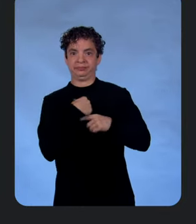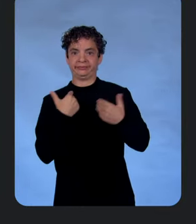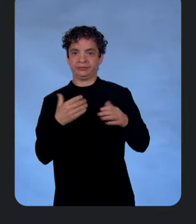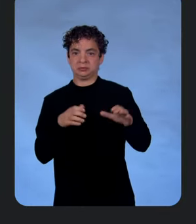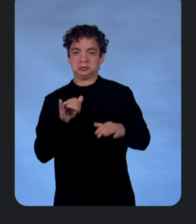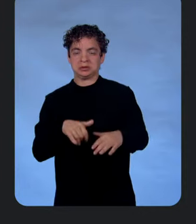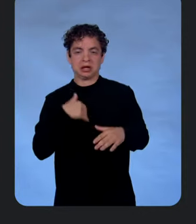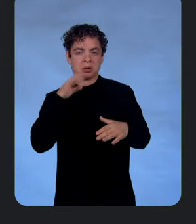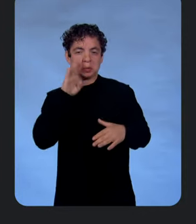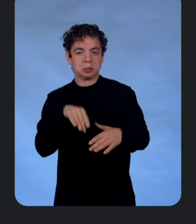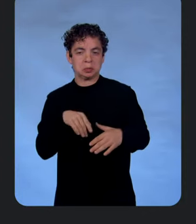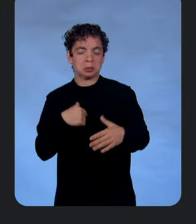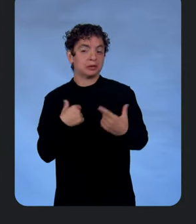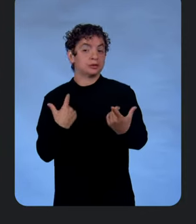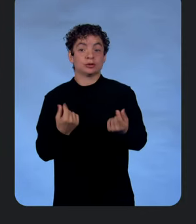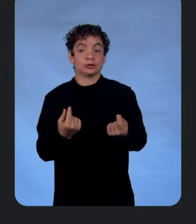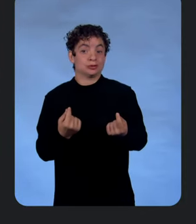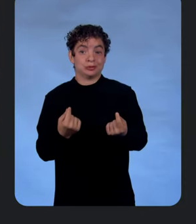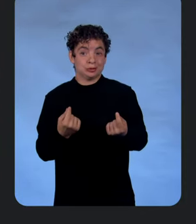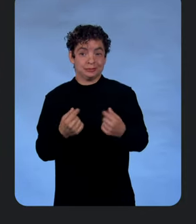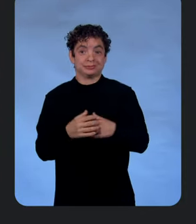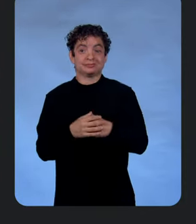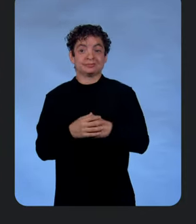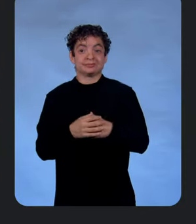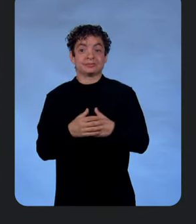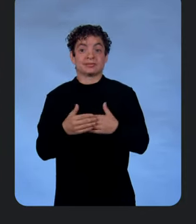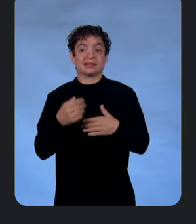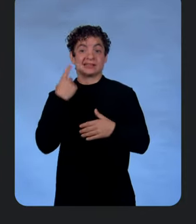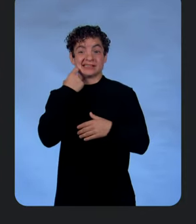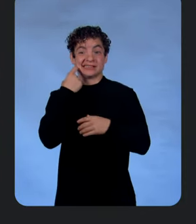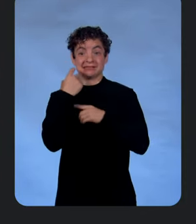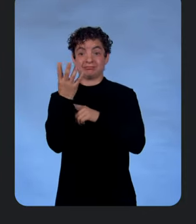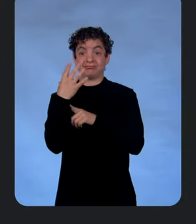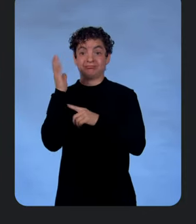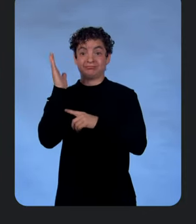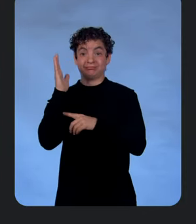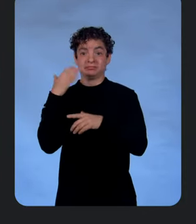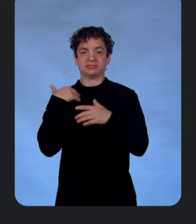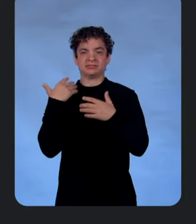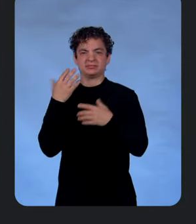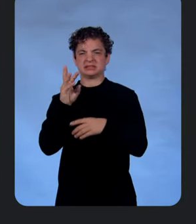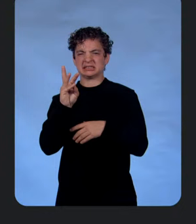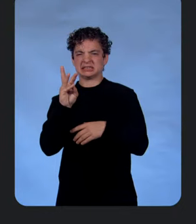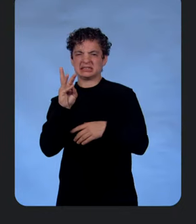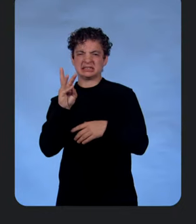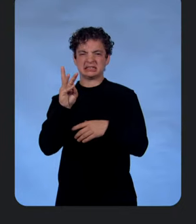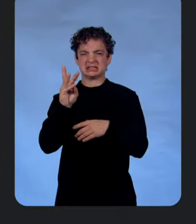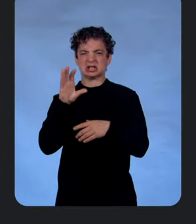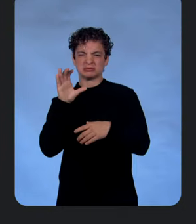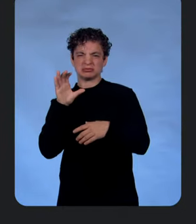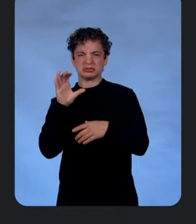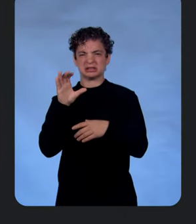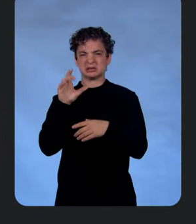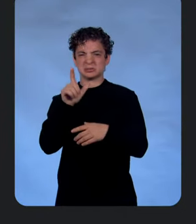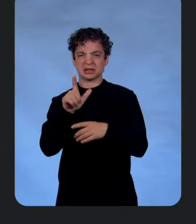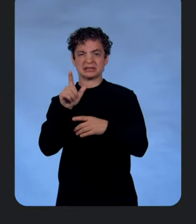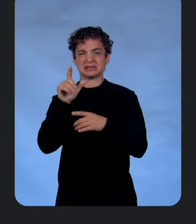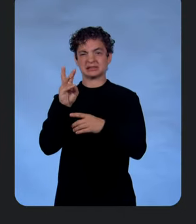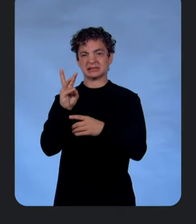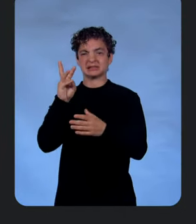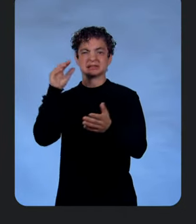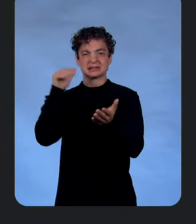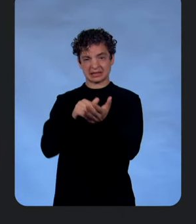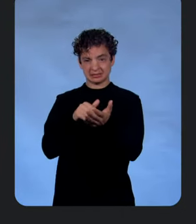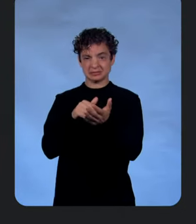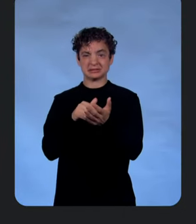So what we did, we took a good subtraction of this. We took about 627,000 tokens worth of